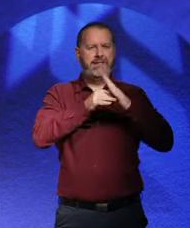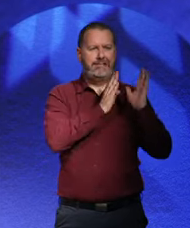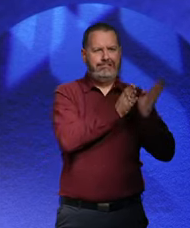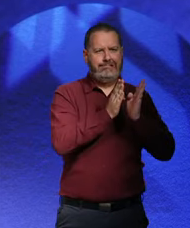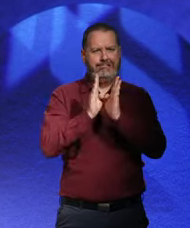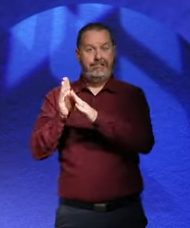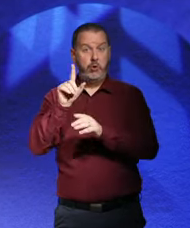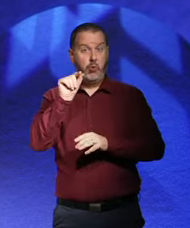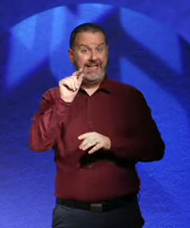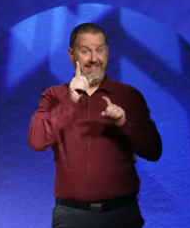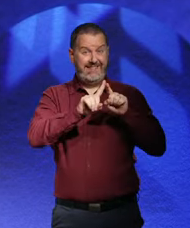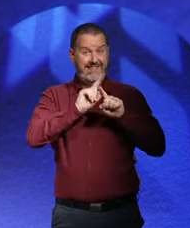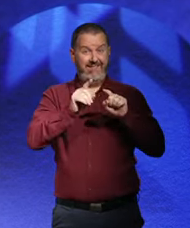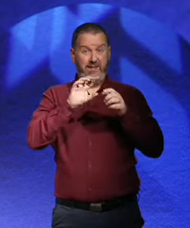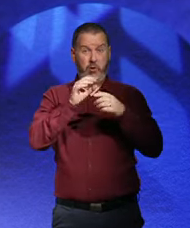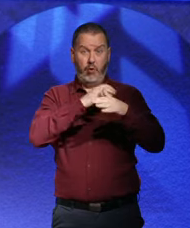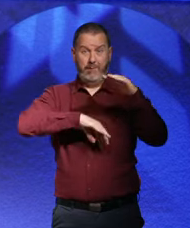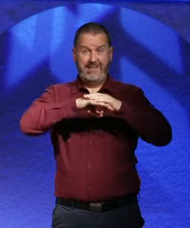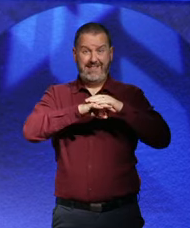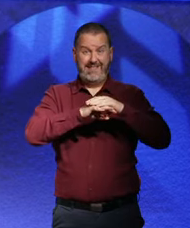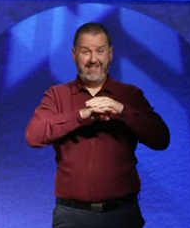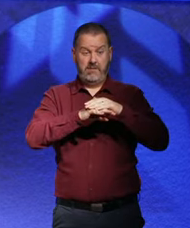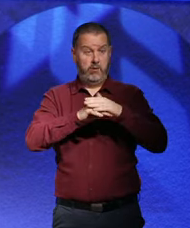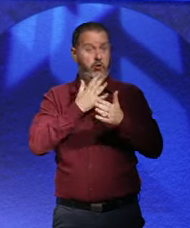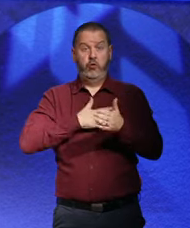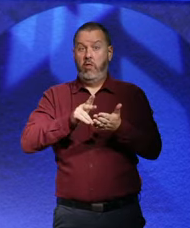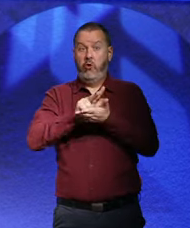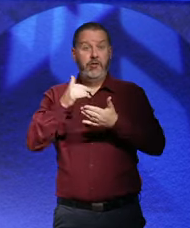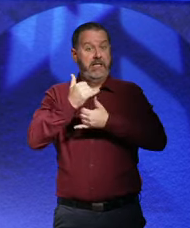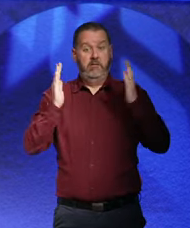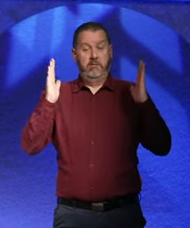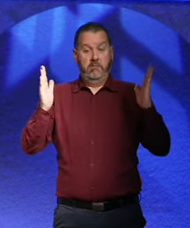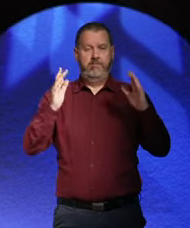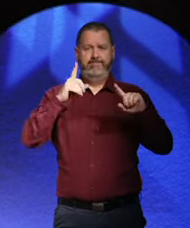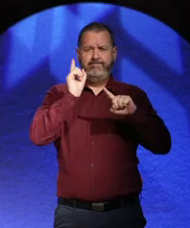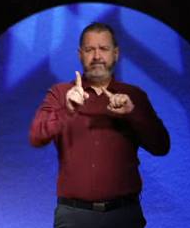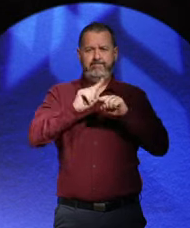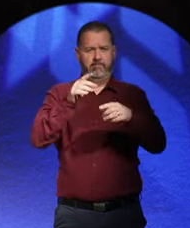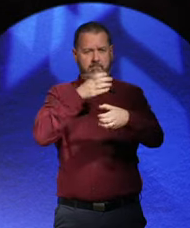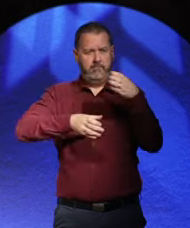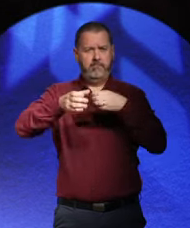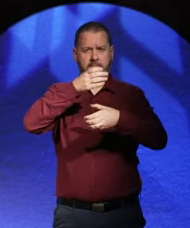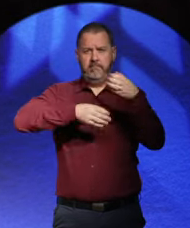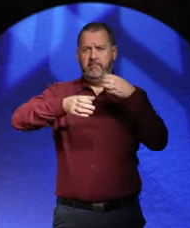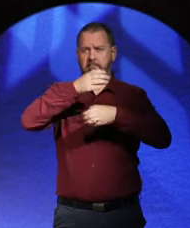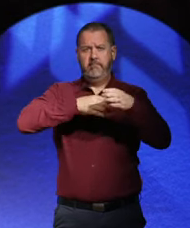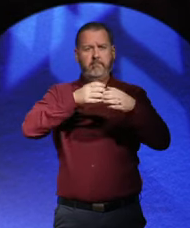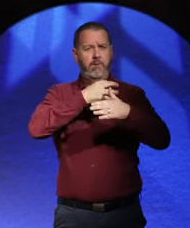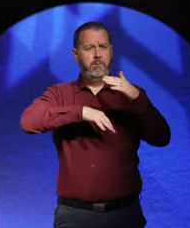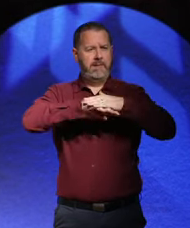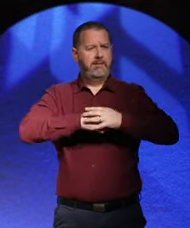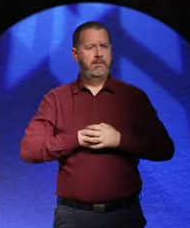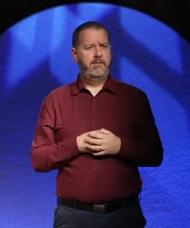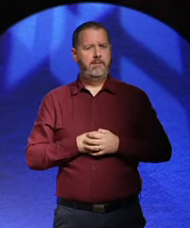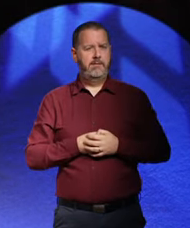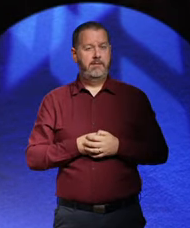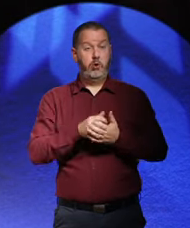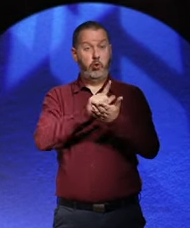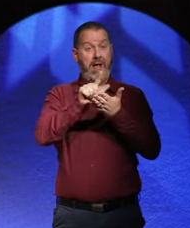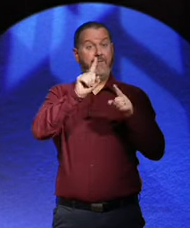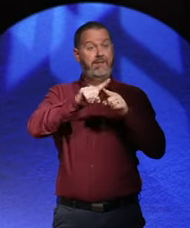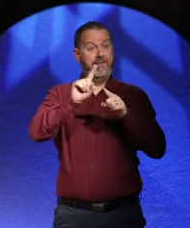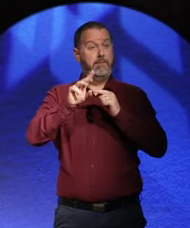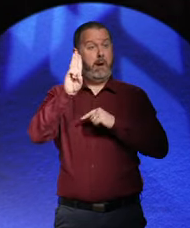coalition governments. In 13 years. 13 years, yeah. were 12 chancellors